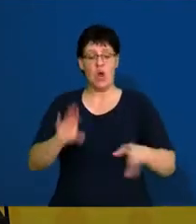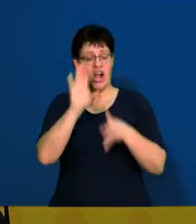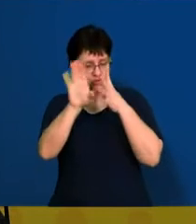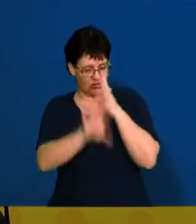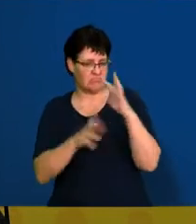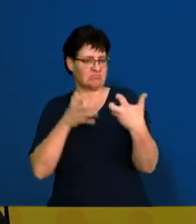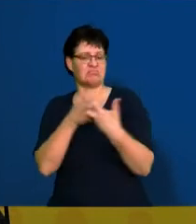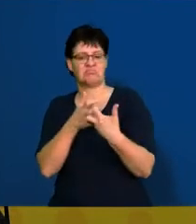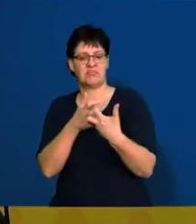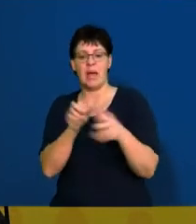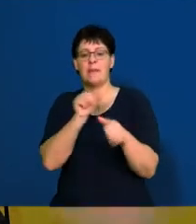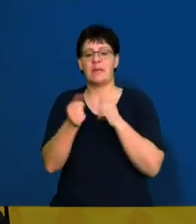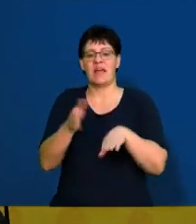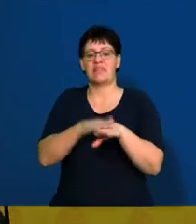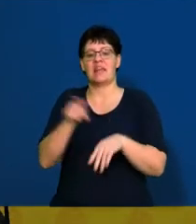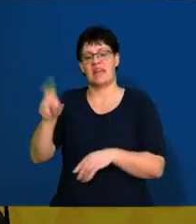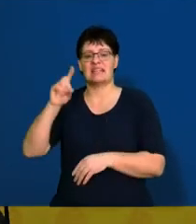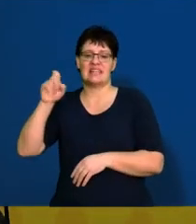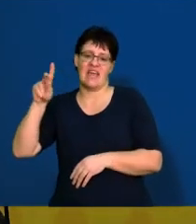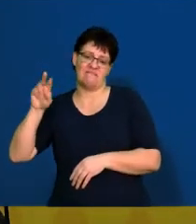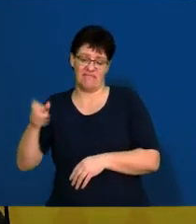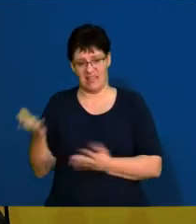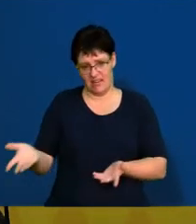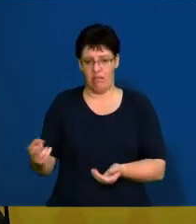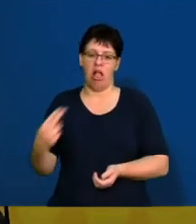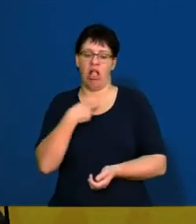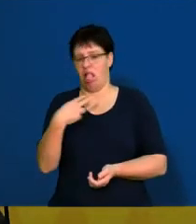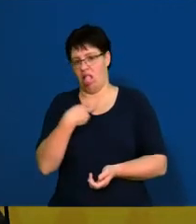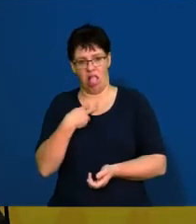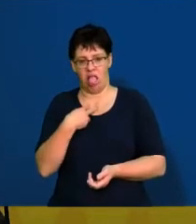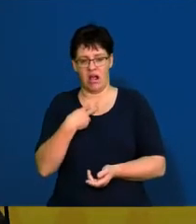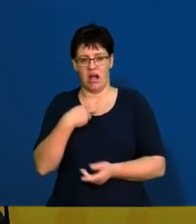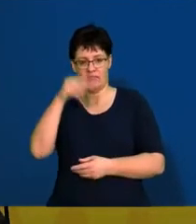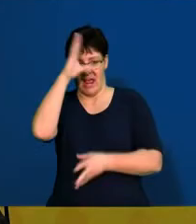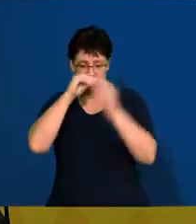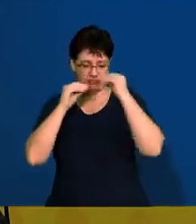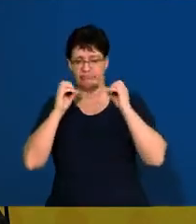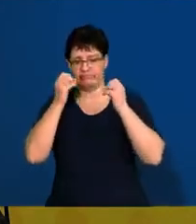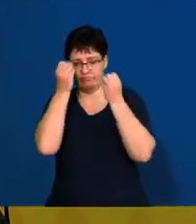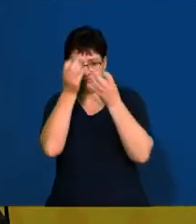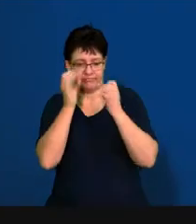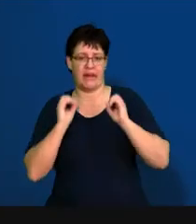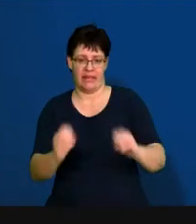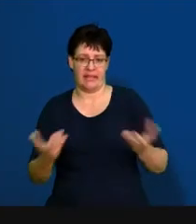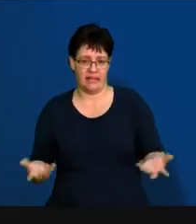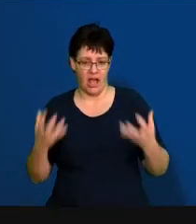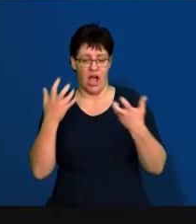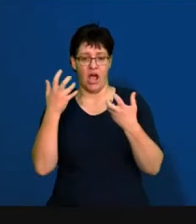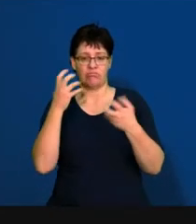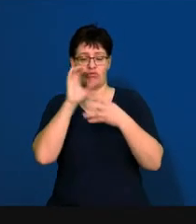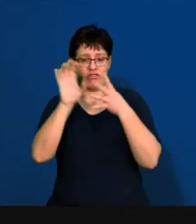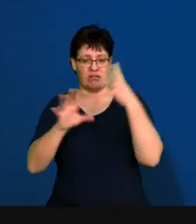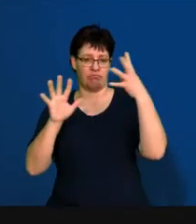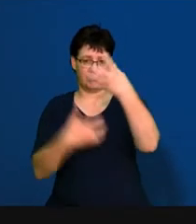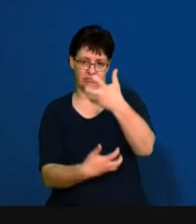he meets the criteria a lot better than Dave Hansen who, unfortunately, does not meet the criteria. Next,